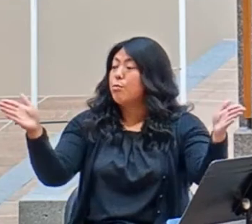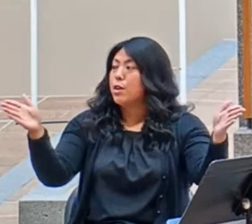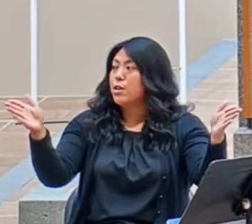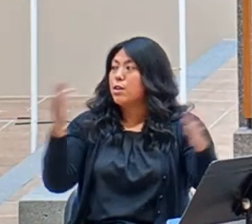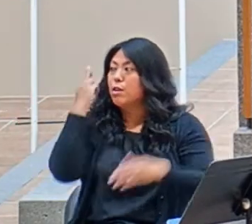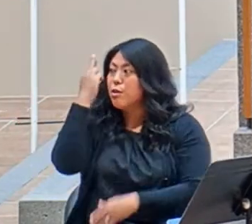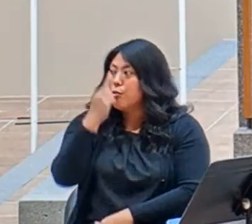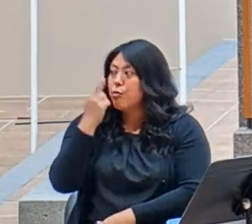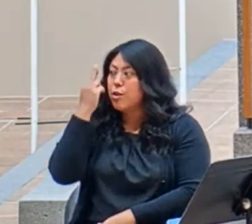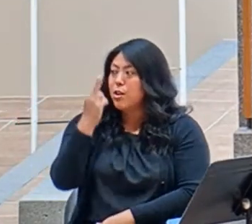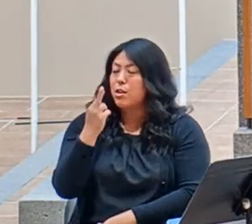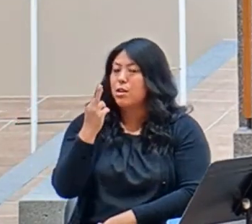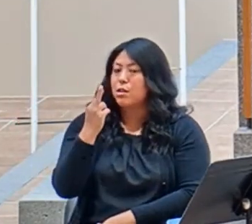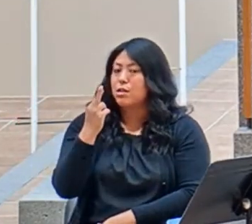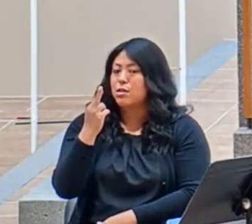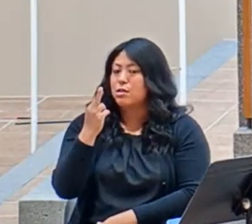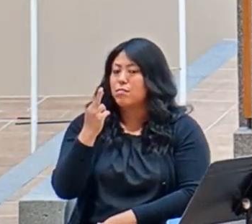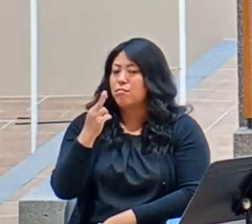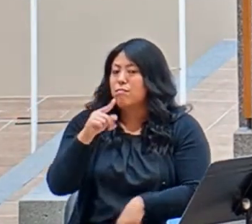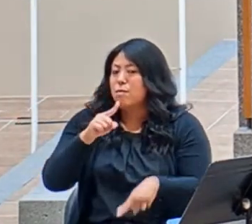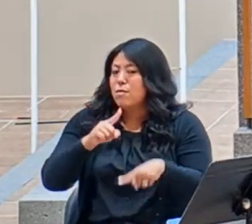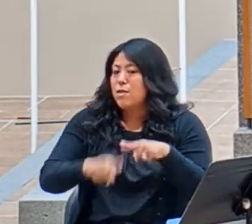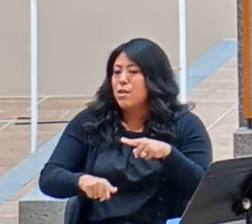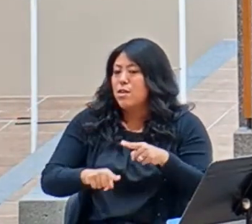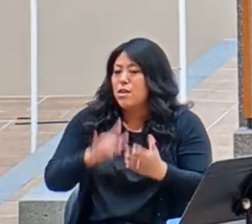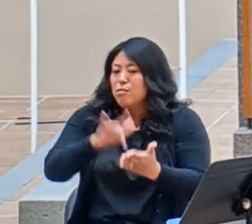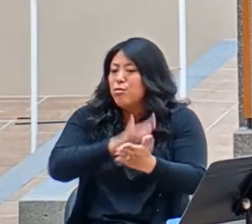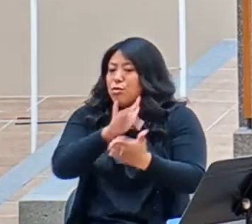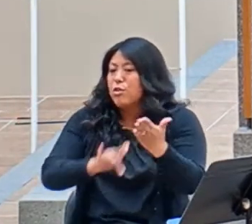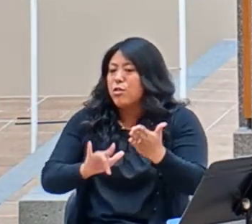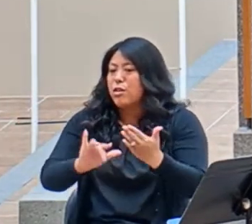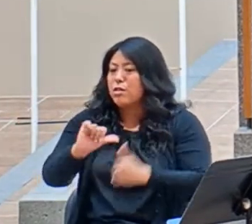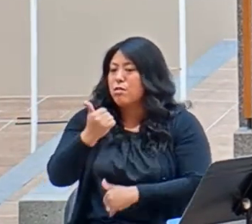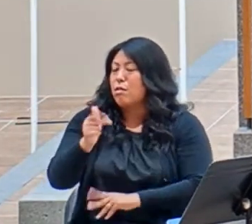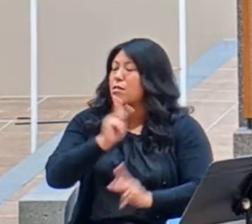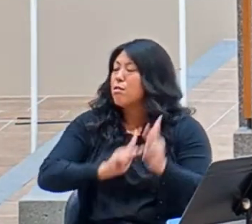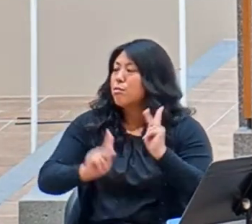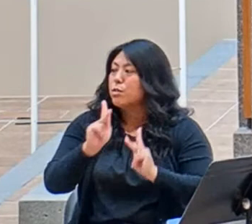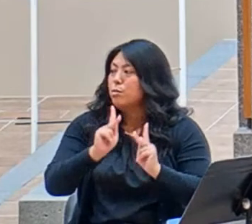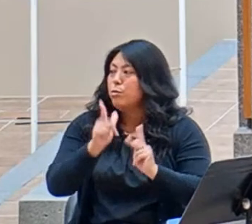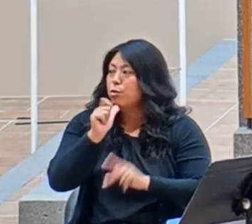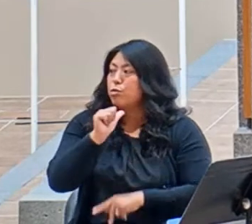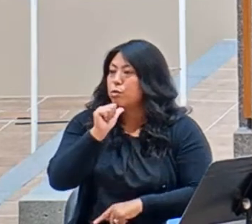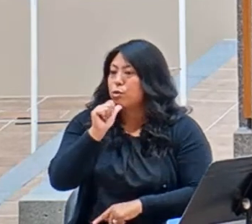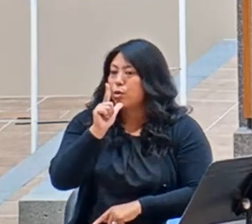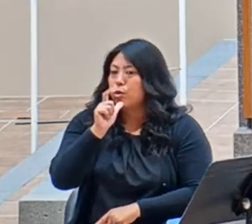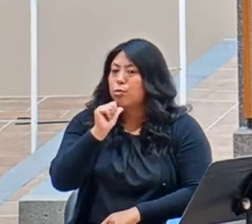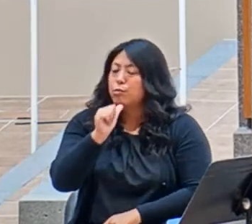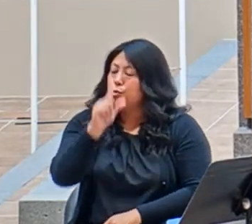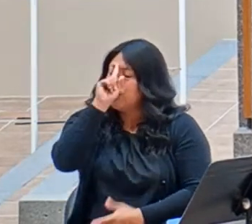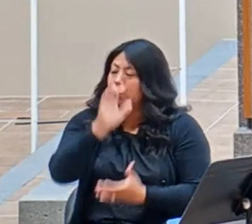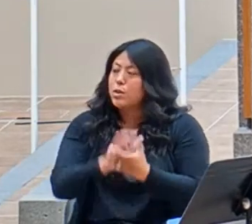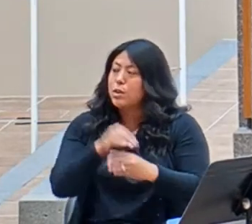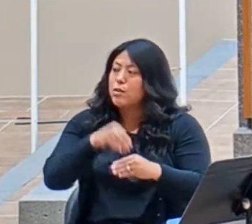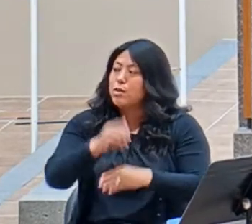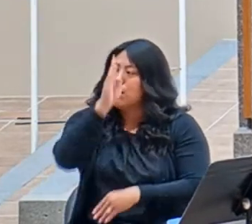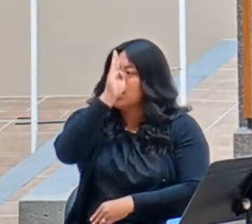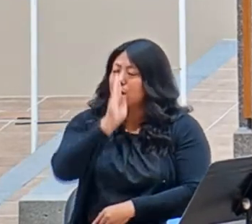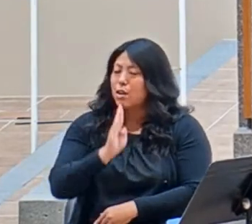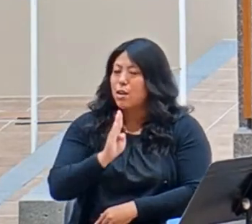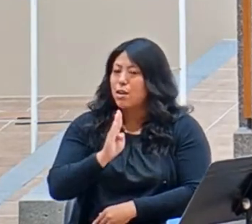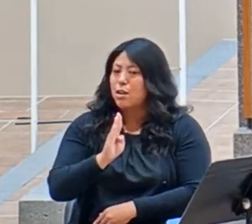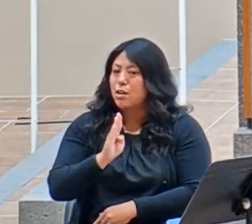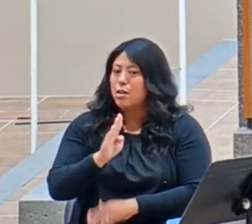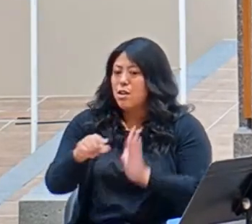aside their anti-pagan grumpiness and those attitudes that were so